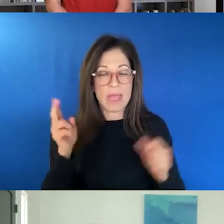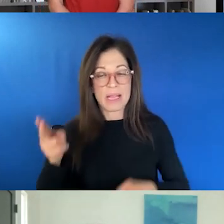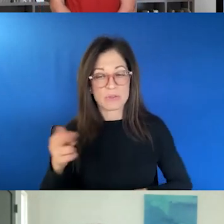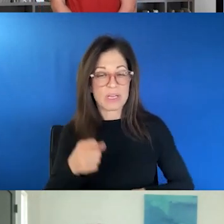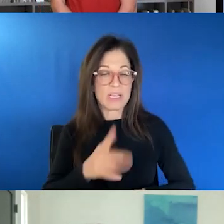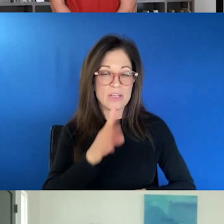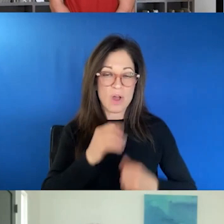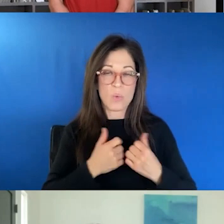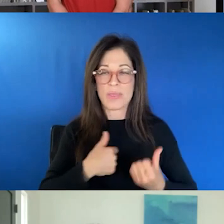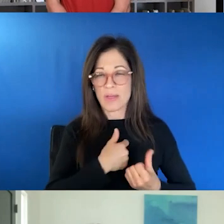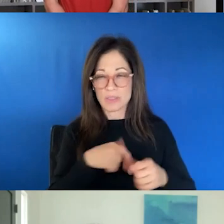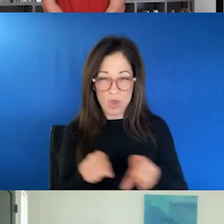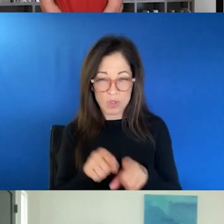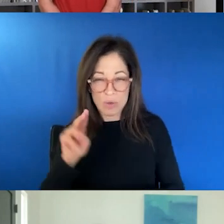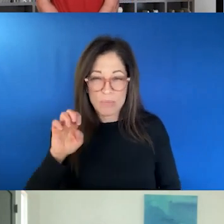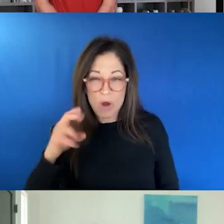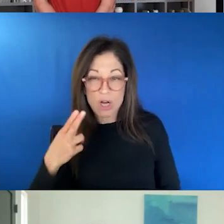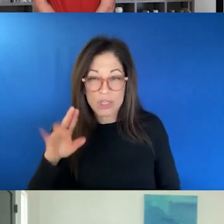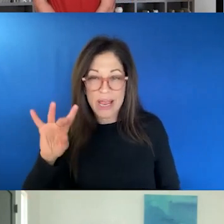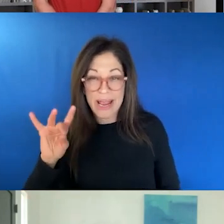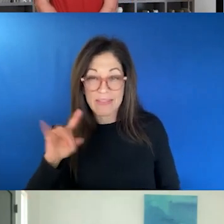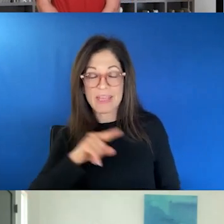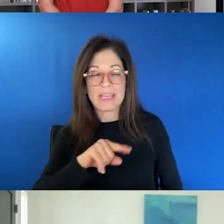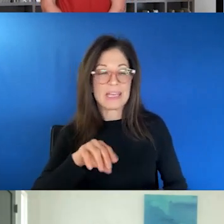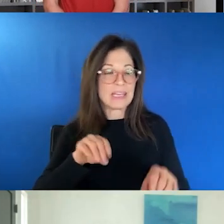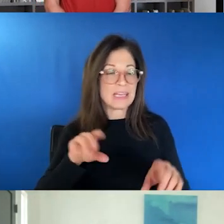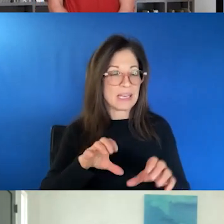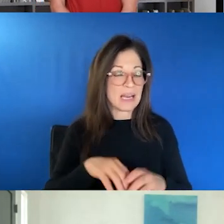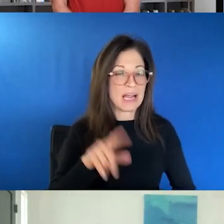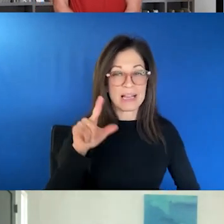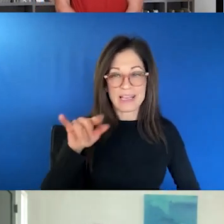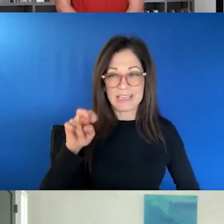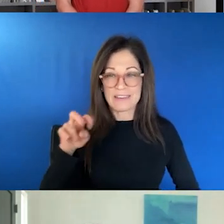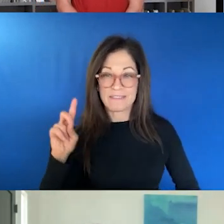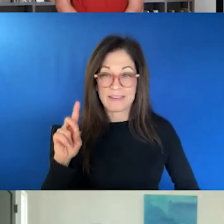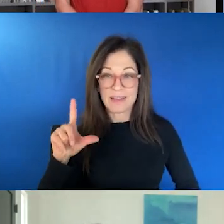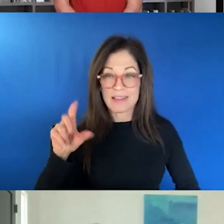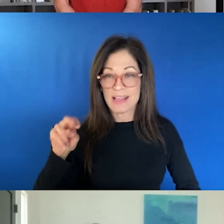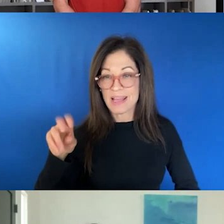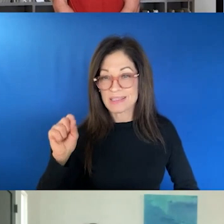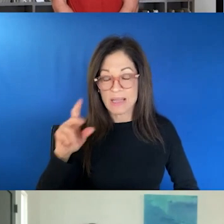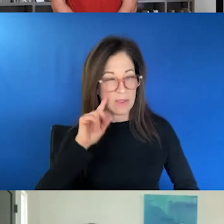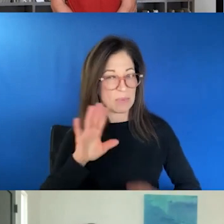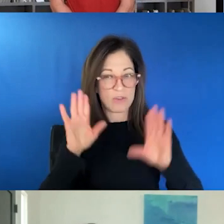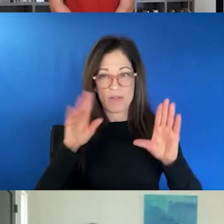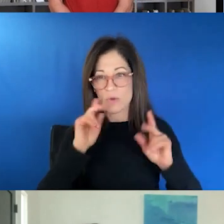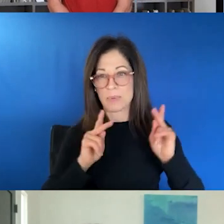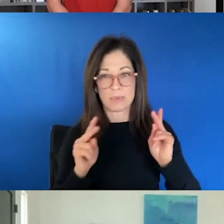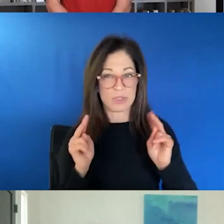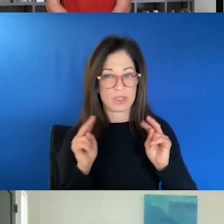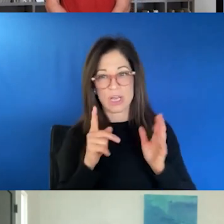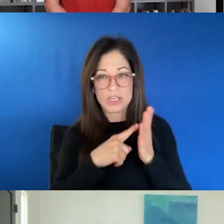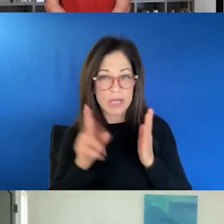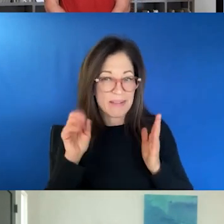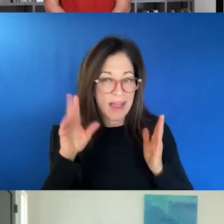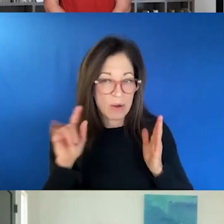also on March 8th. He did a LibLens. And I think it would be great for people to check that out as well. It's